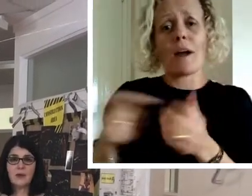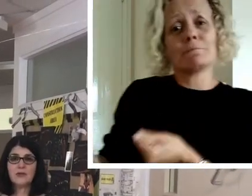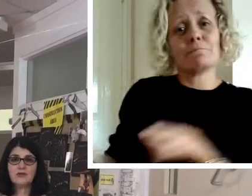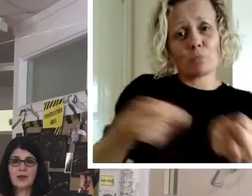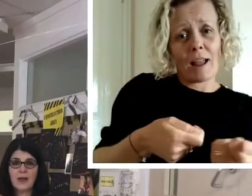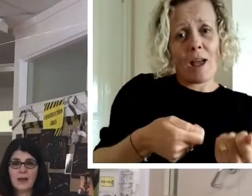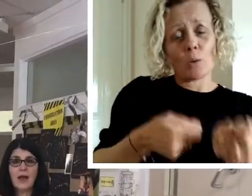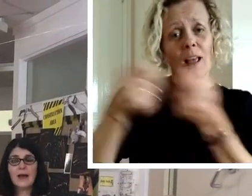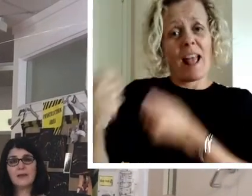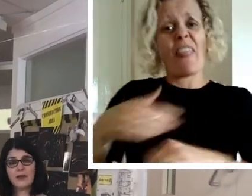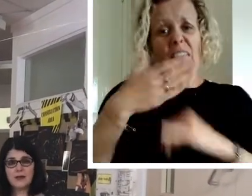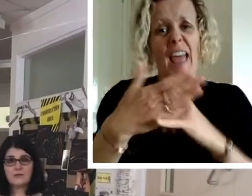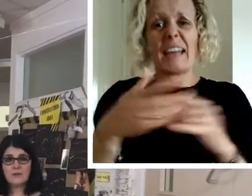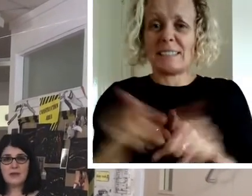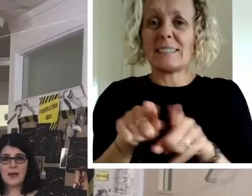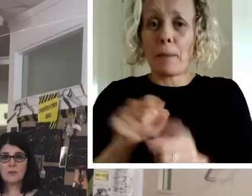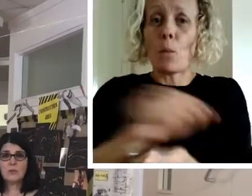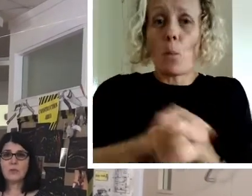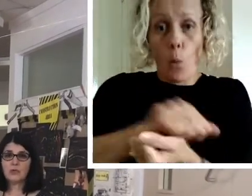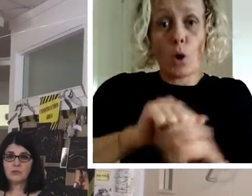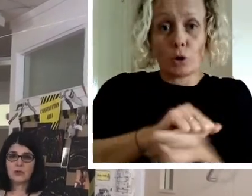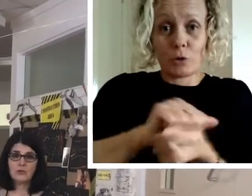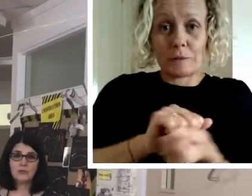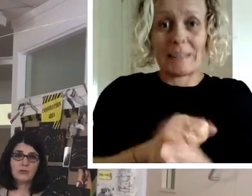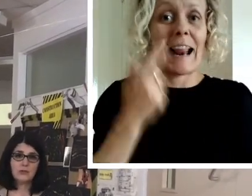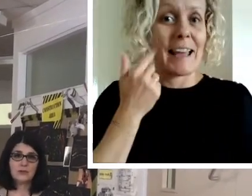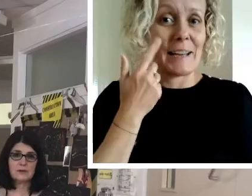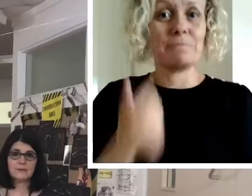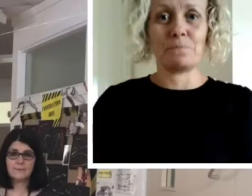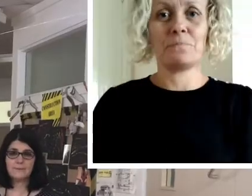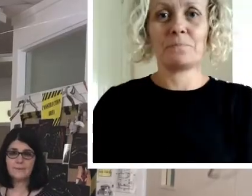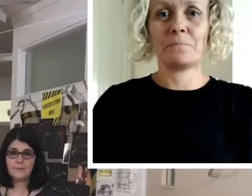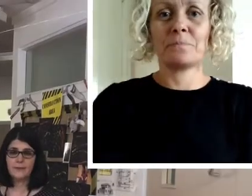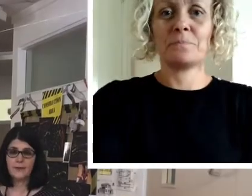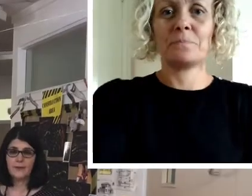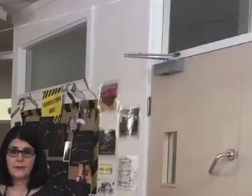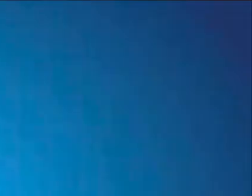things out each day and at the end of the day we'll be washing those resources.